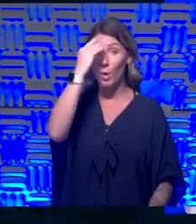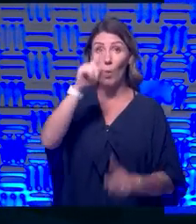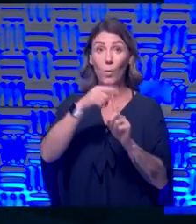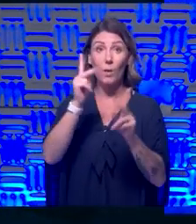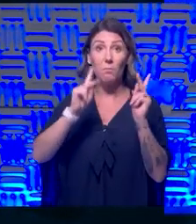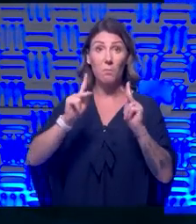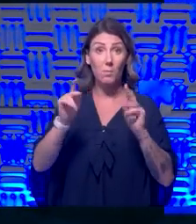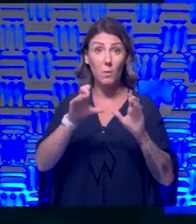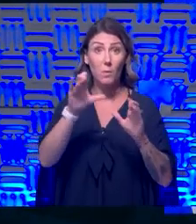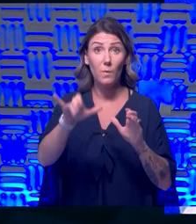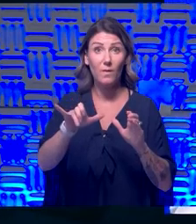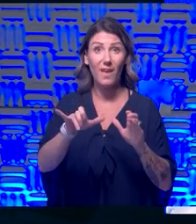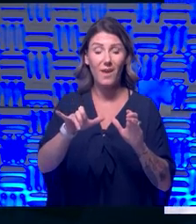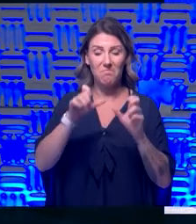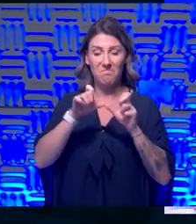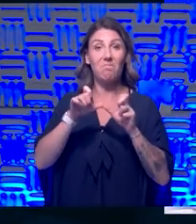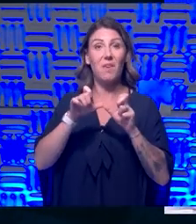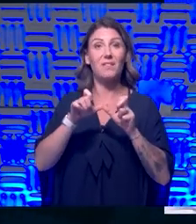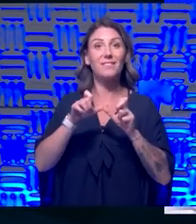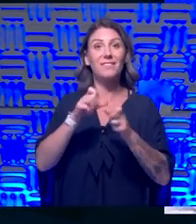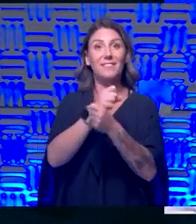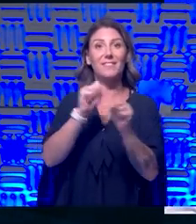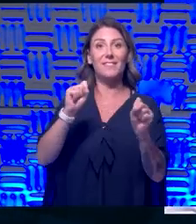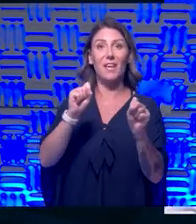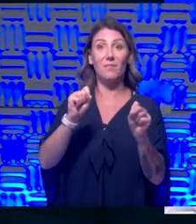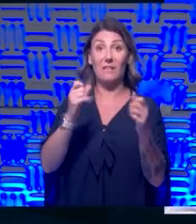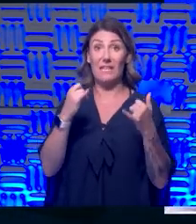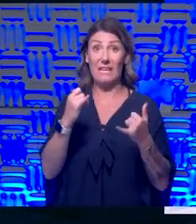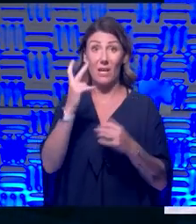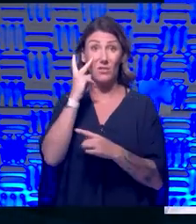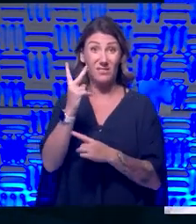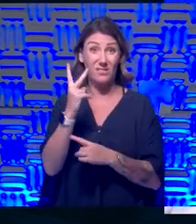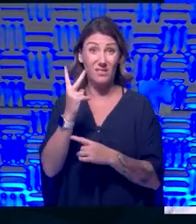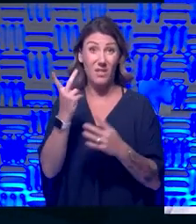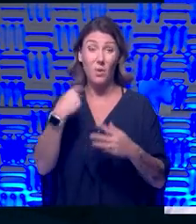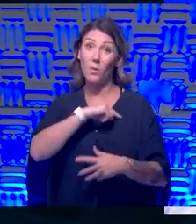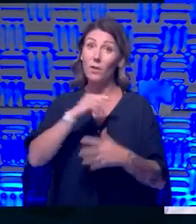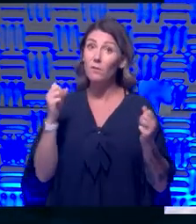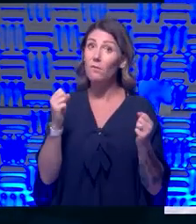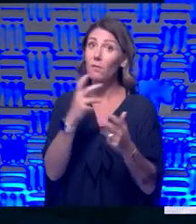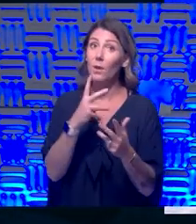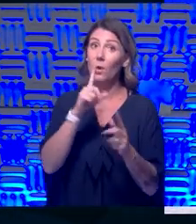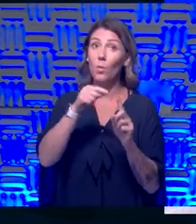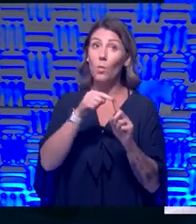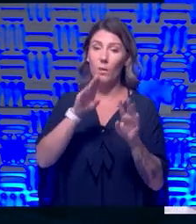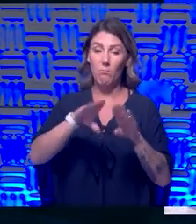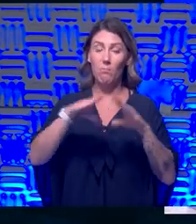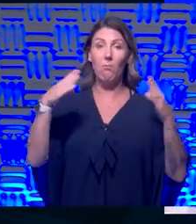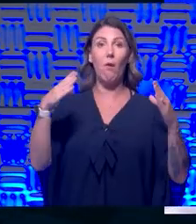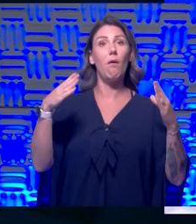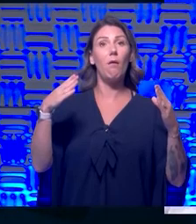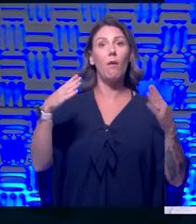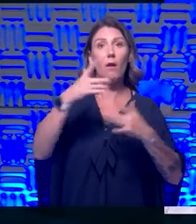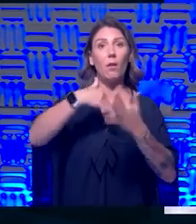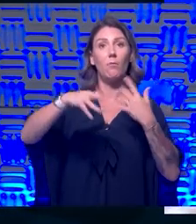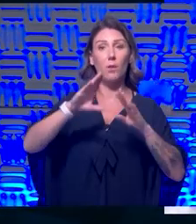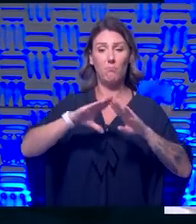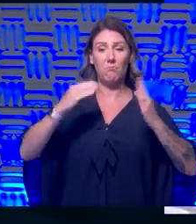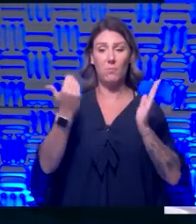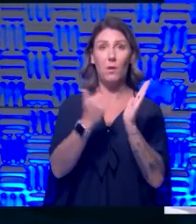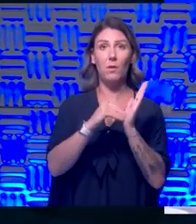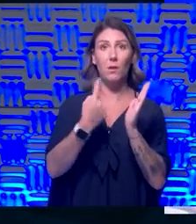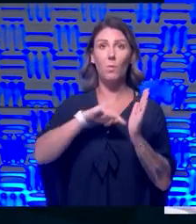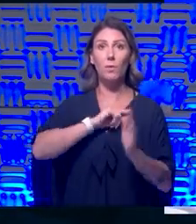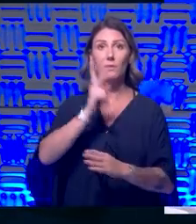we keep folks safe. And what we're now seeing is exactly what we feared, that as public opens back up, we're seeing a